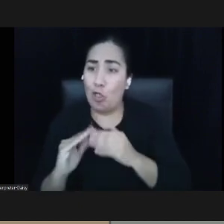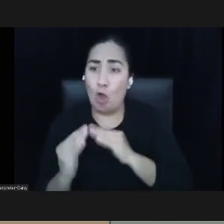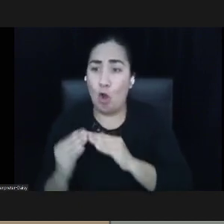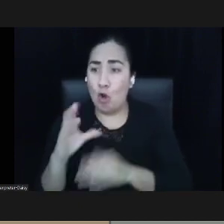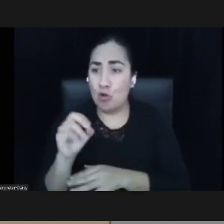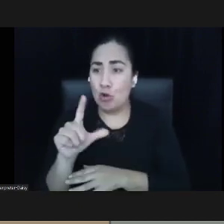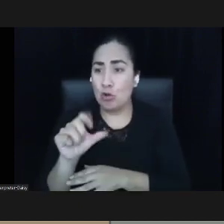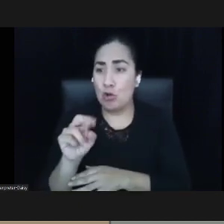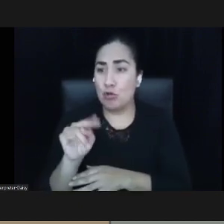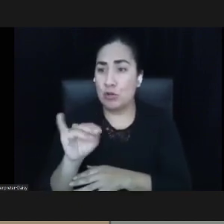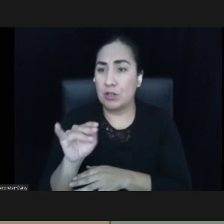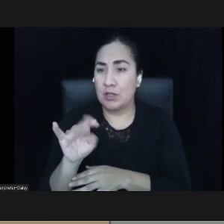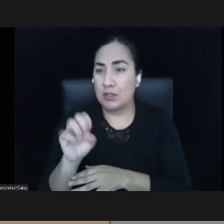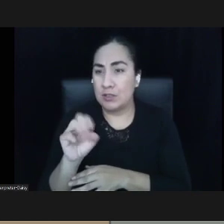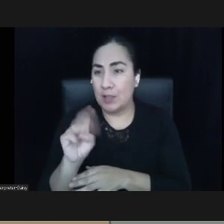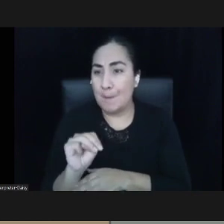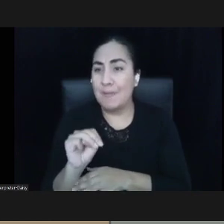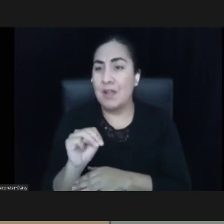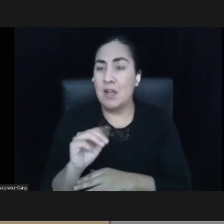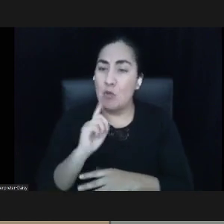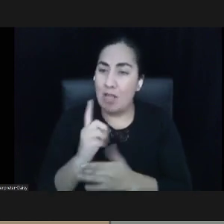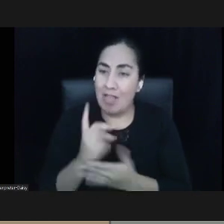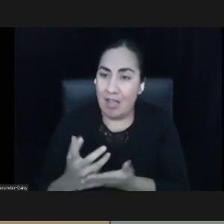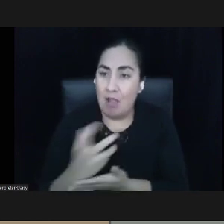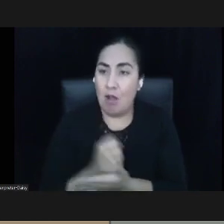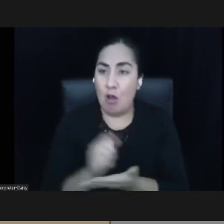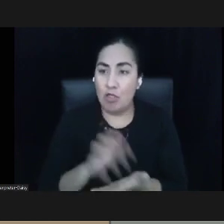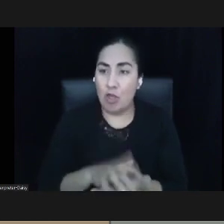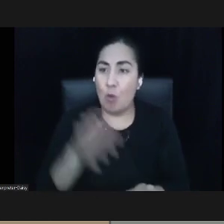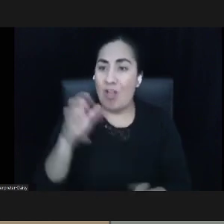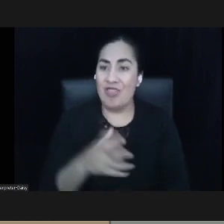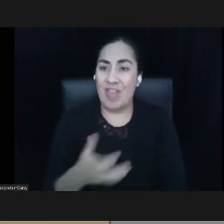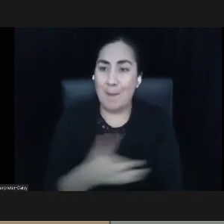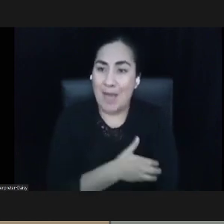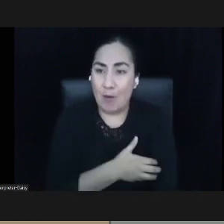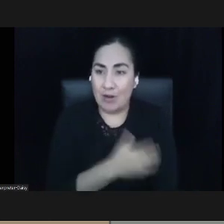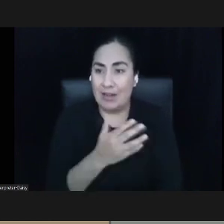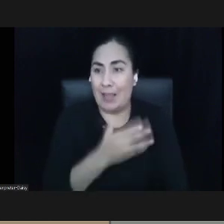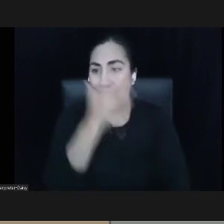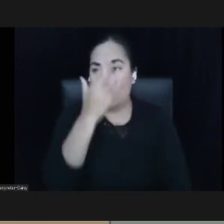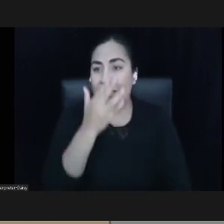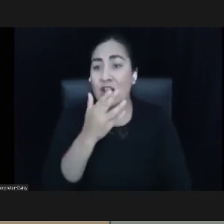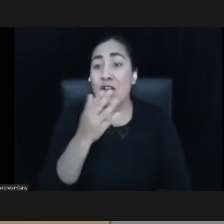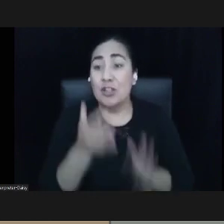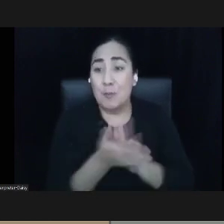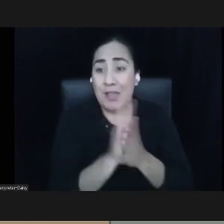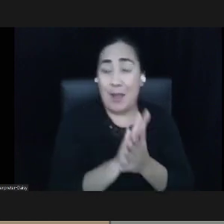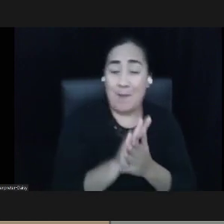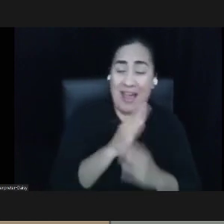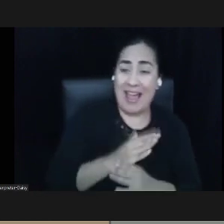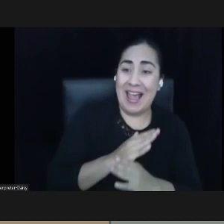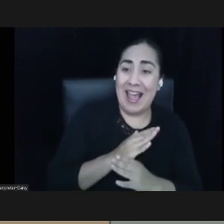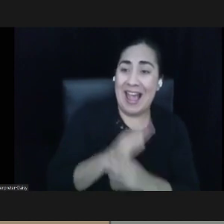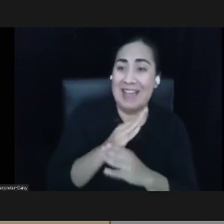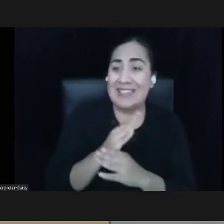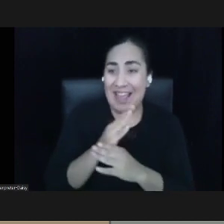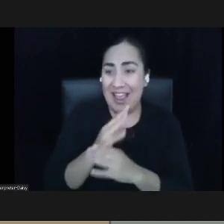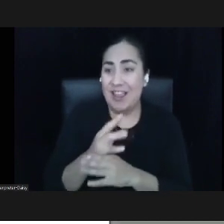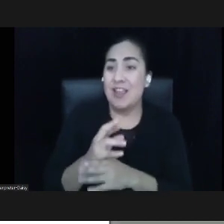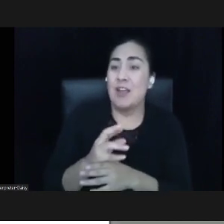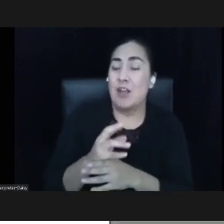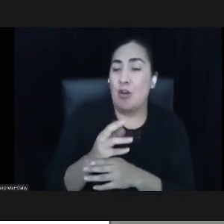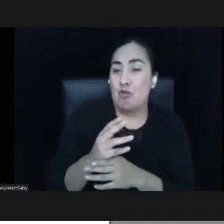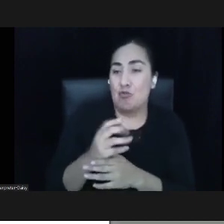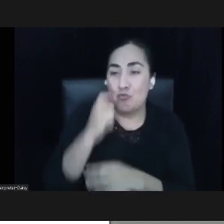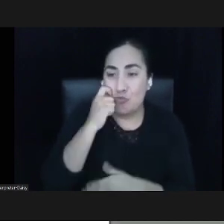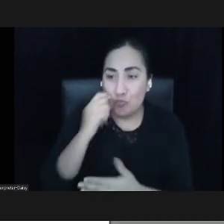capitalist expansionism. To be an anti-racist is also to be an anti-capitalist.